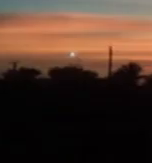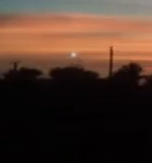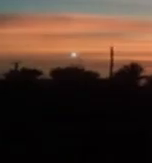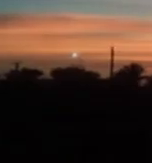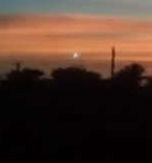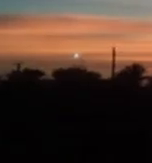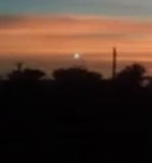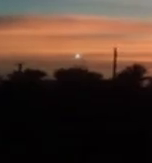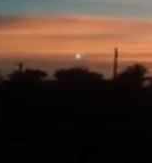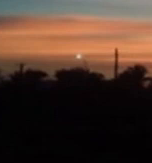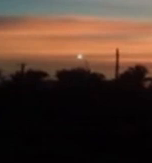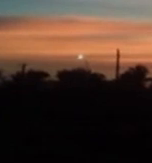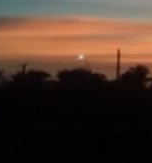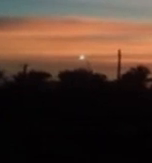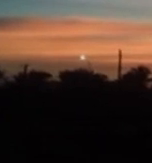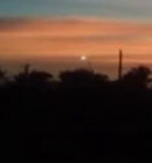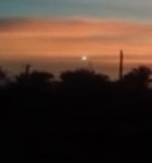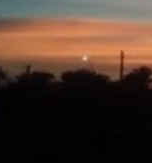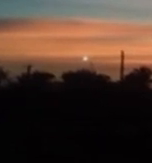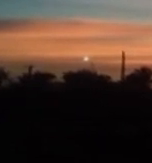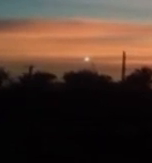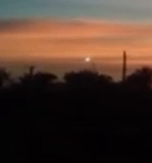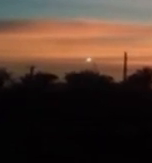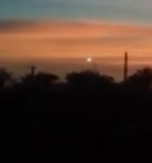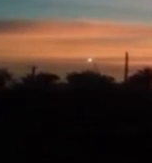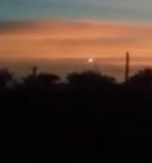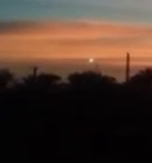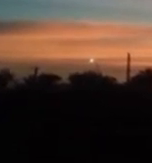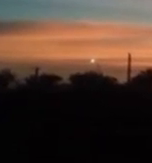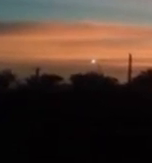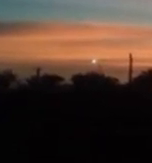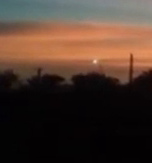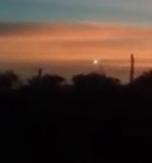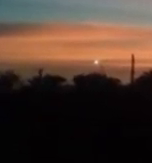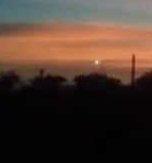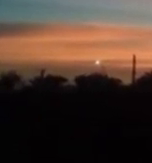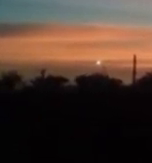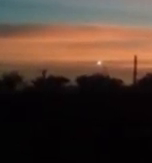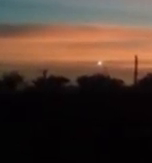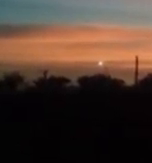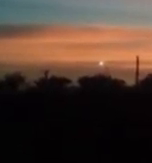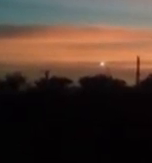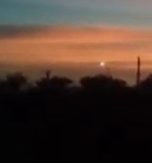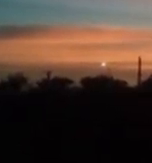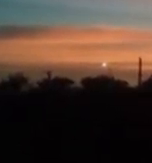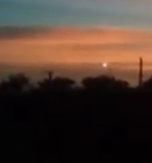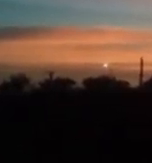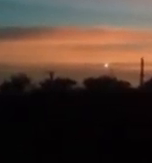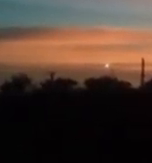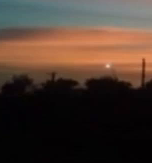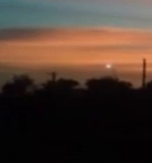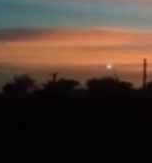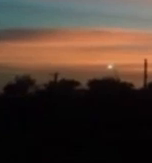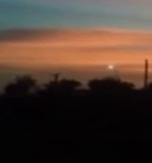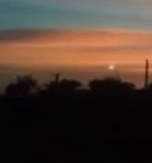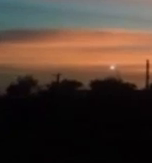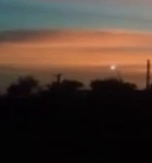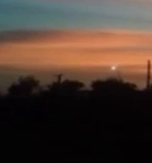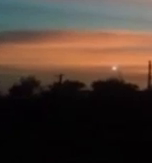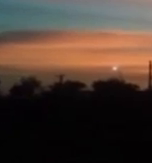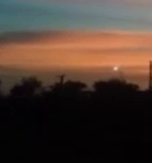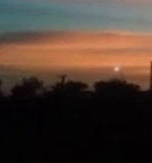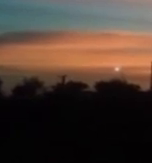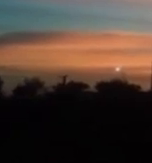And our shot of the day this was taken in Korvutonandi by Sungavanua